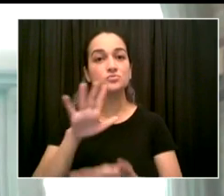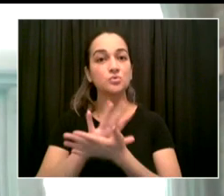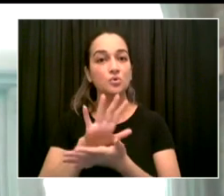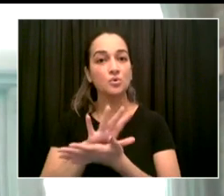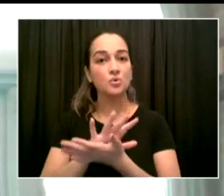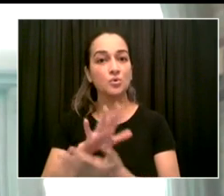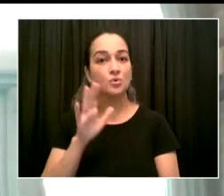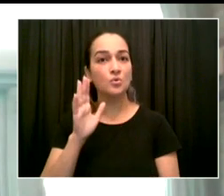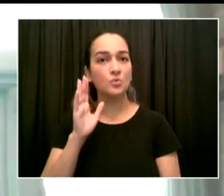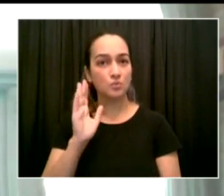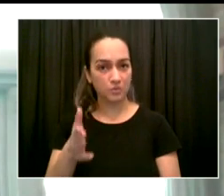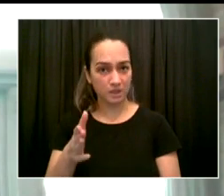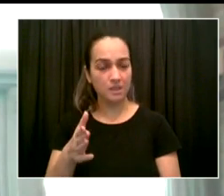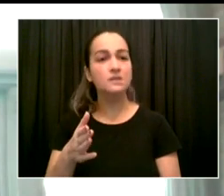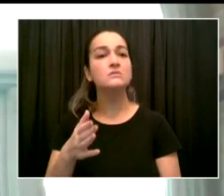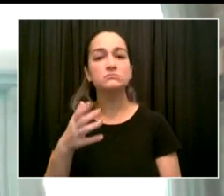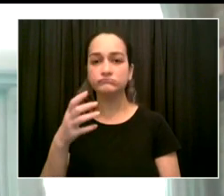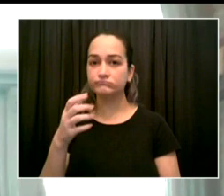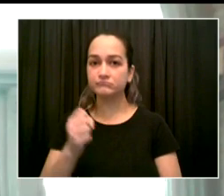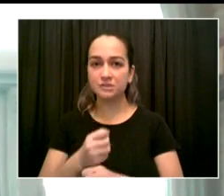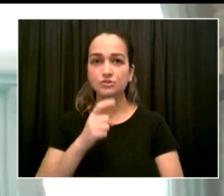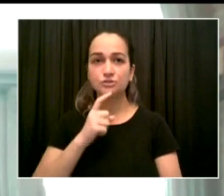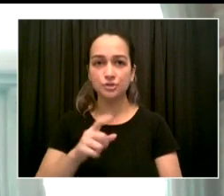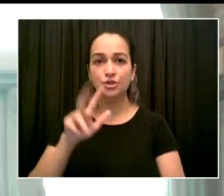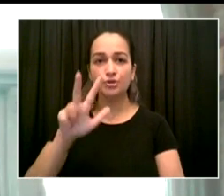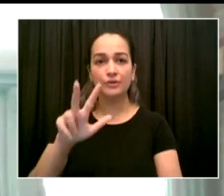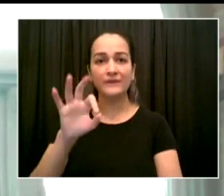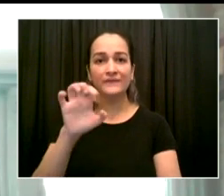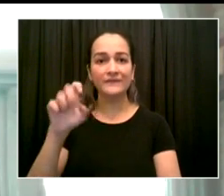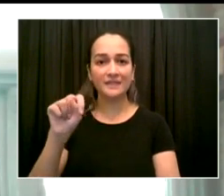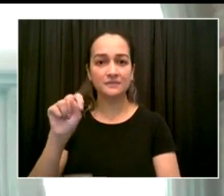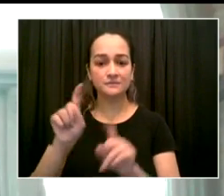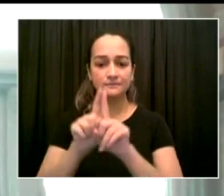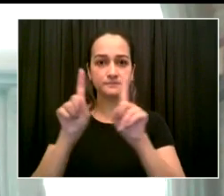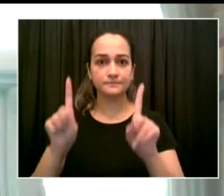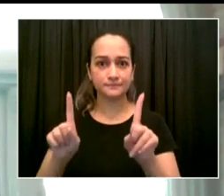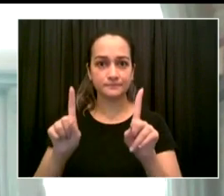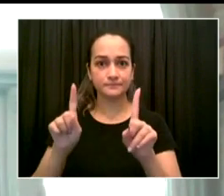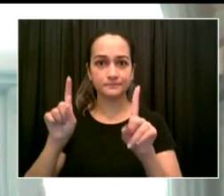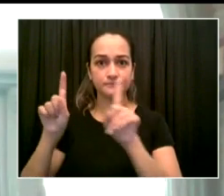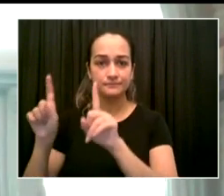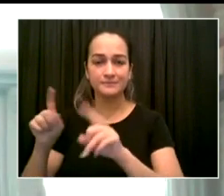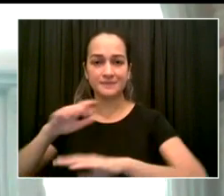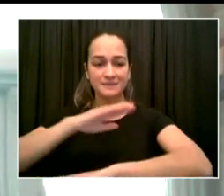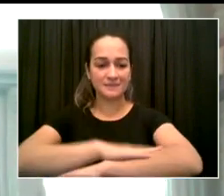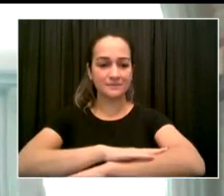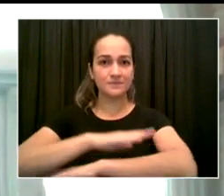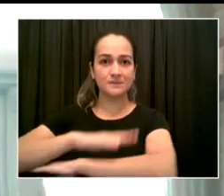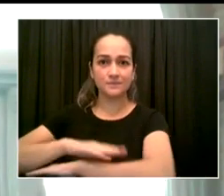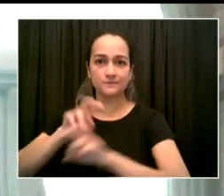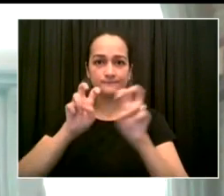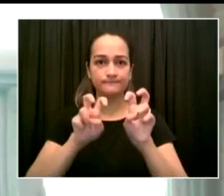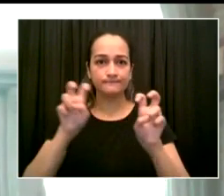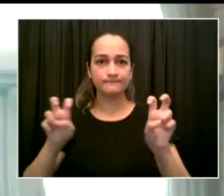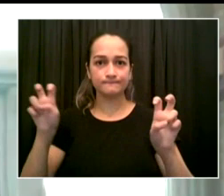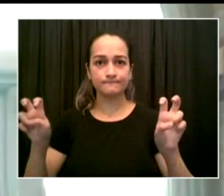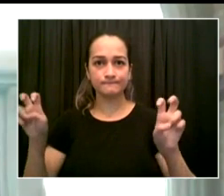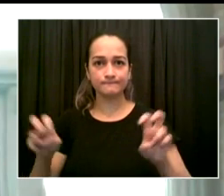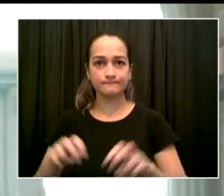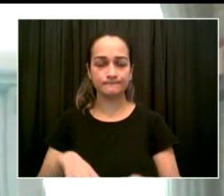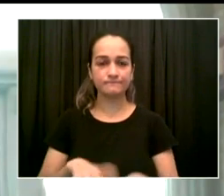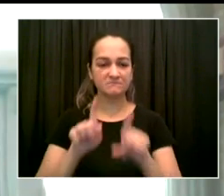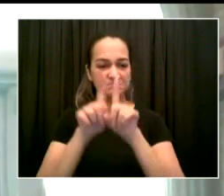be done in the vast majority of our classrooms, and we have been working hand-in-hand with our amazing principals to ensure that distancing is